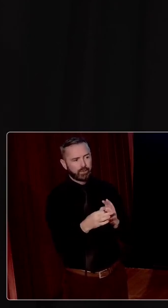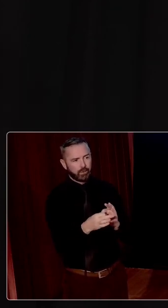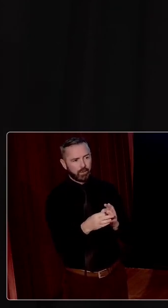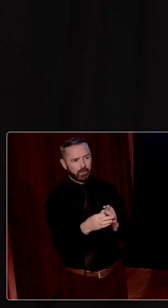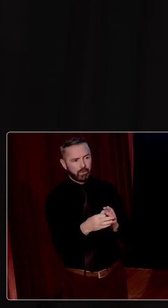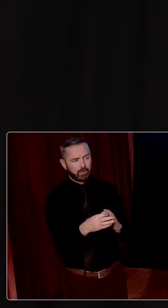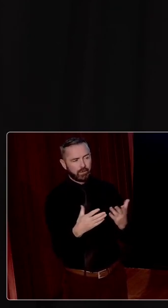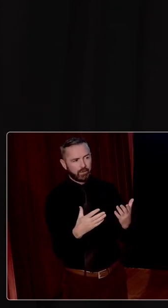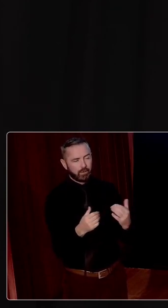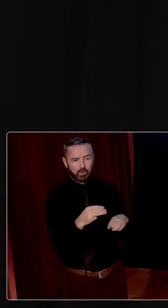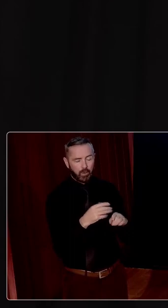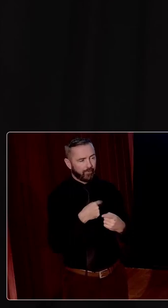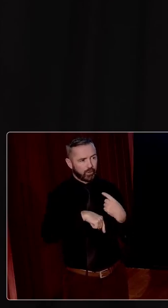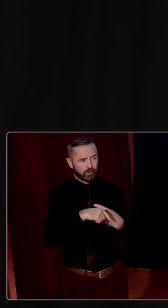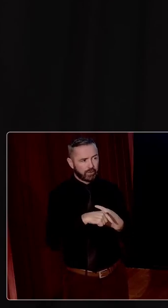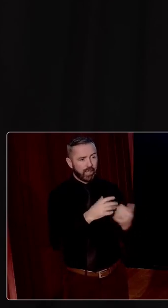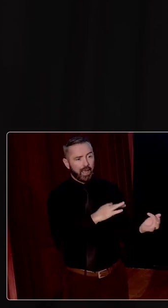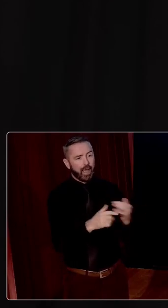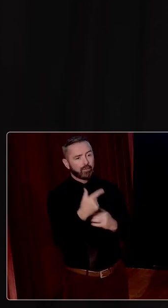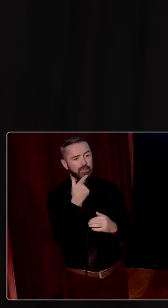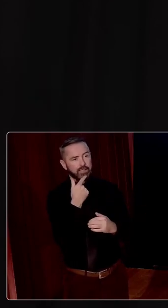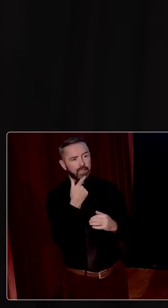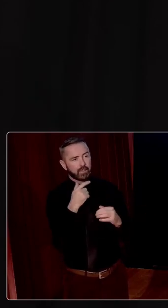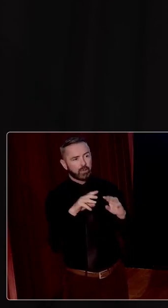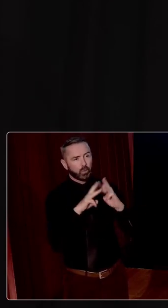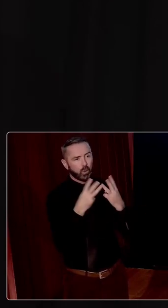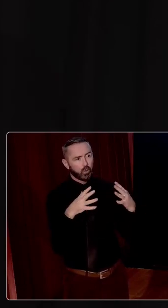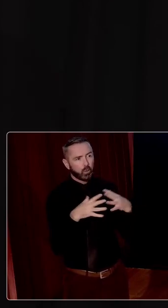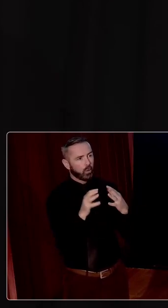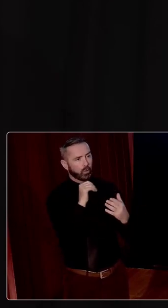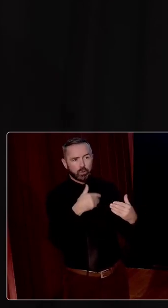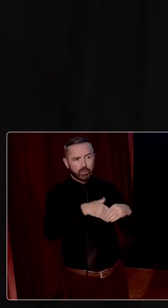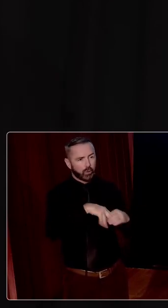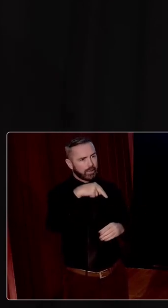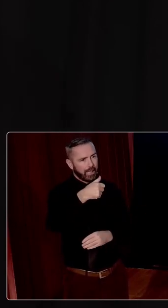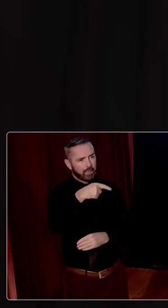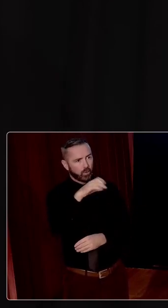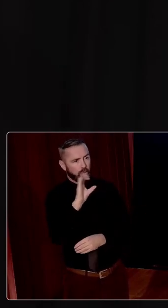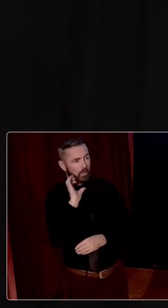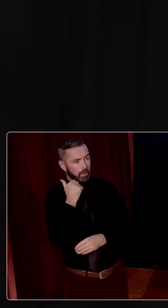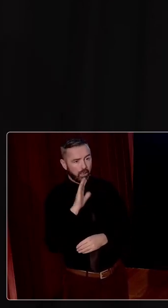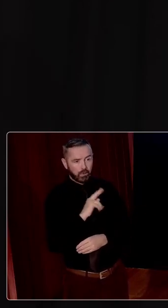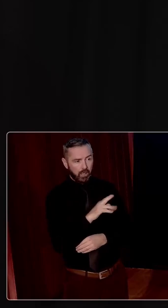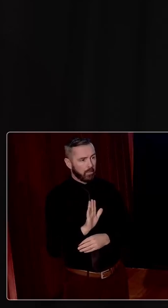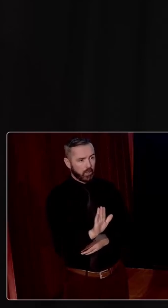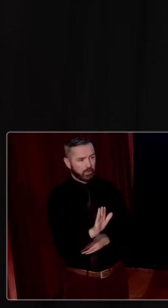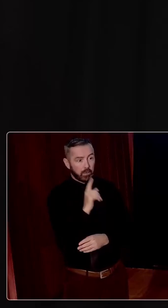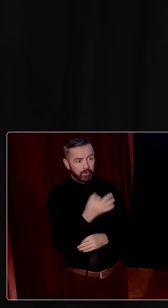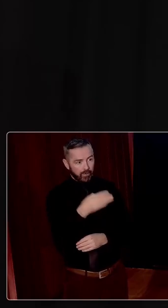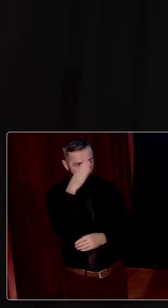And then after the Second World War, we didn't join NATO, we didn't have to. But if Ireland had been located geographically in the North Sea,